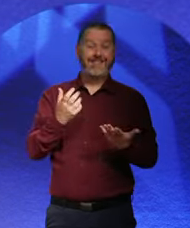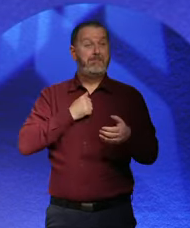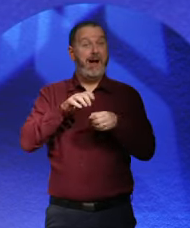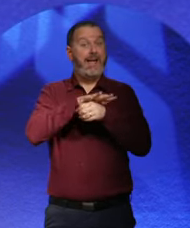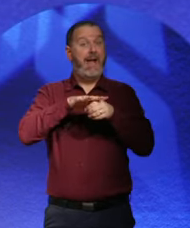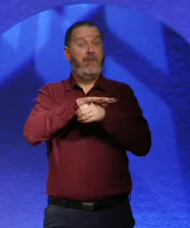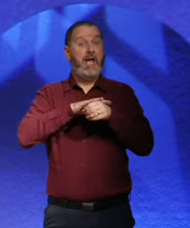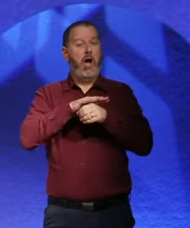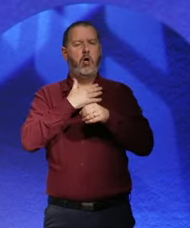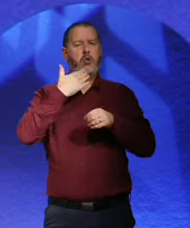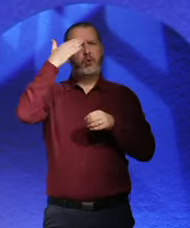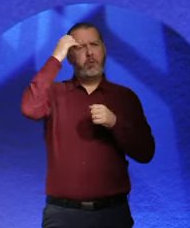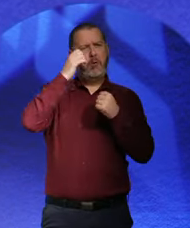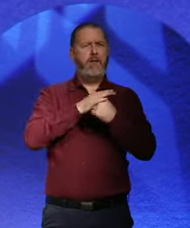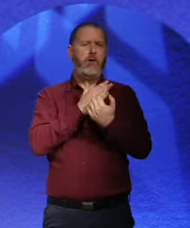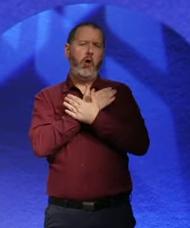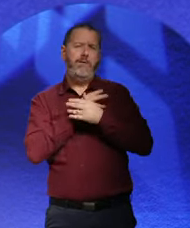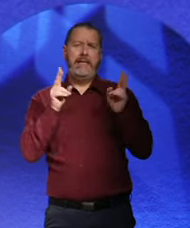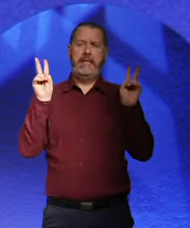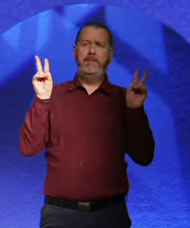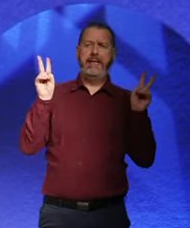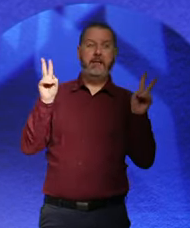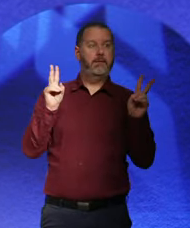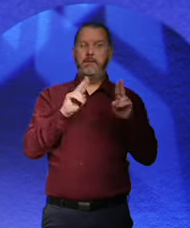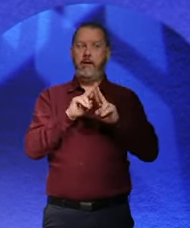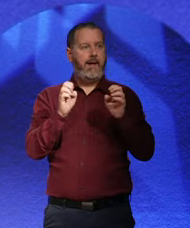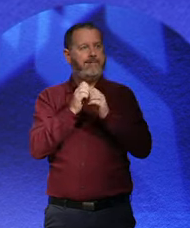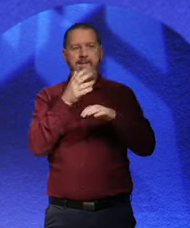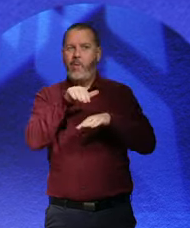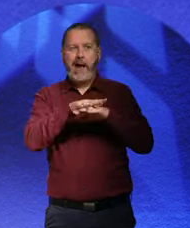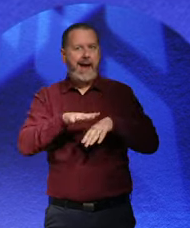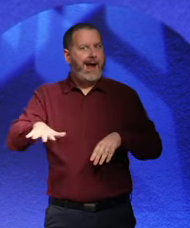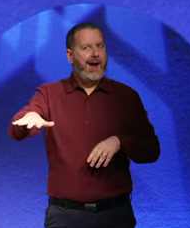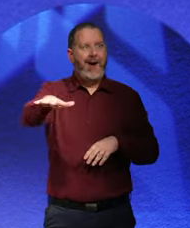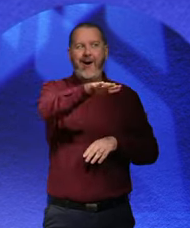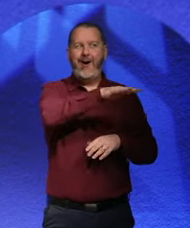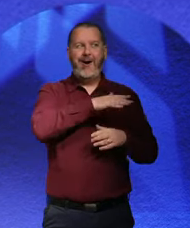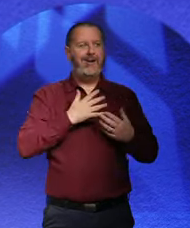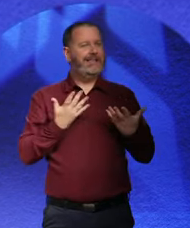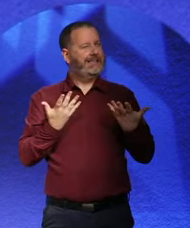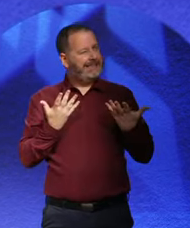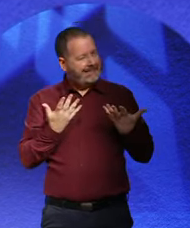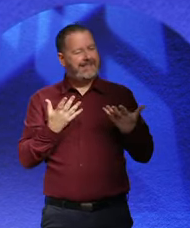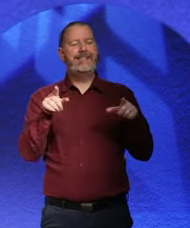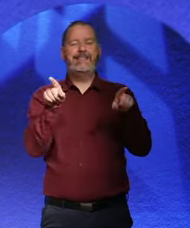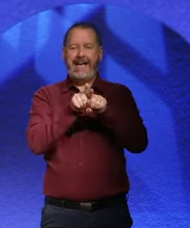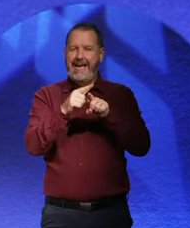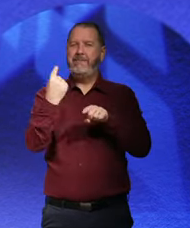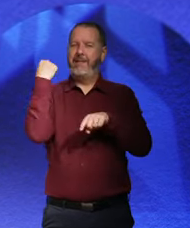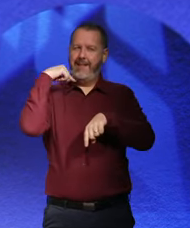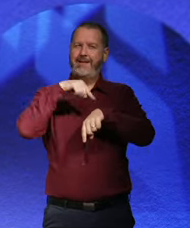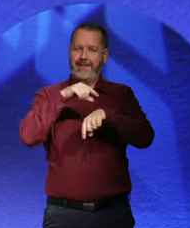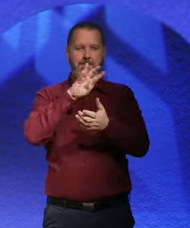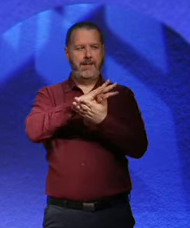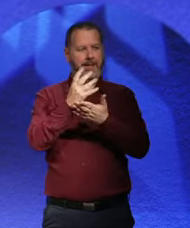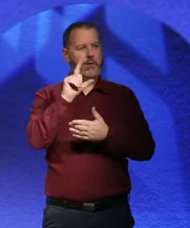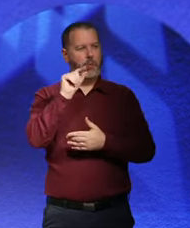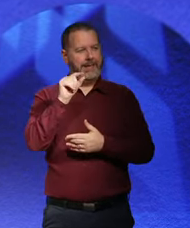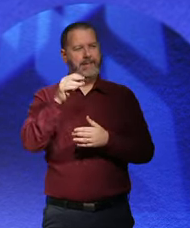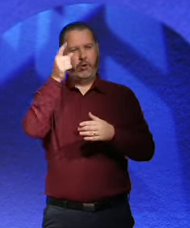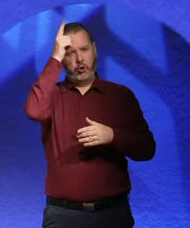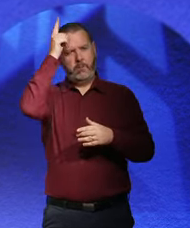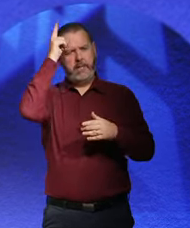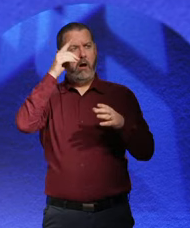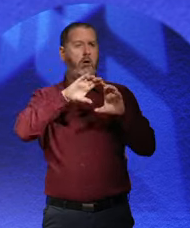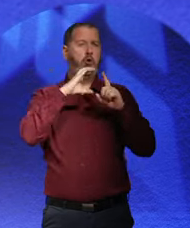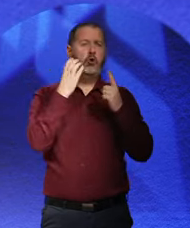we don't want to have your hair long like the Beatles. Nothing good will come of that. So, I think it was contested all the time. I think it was